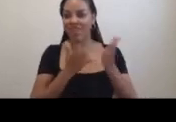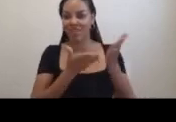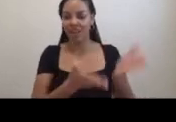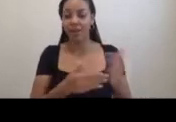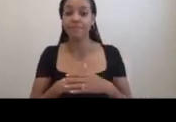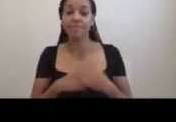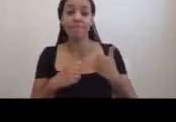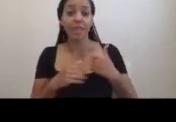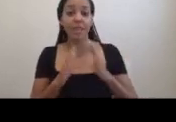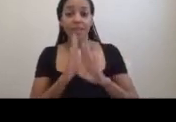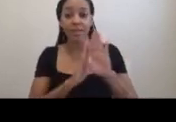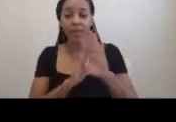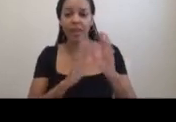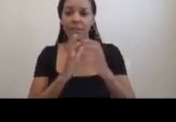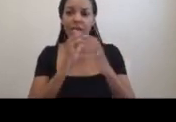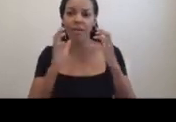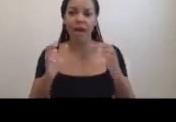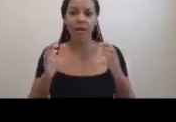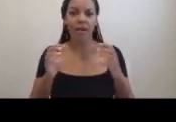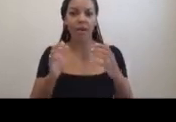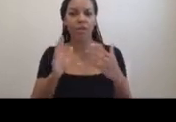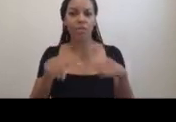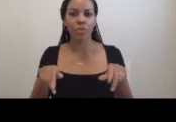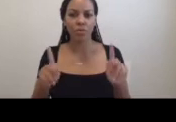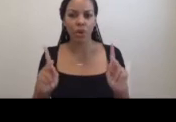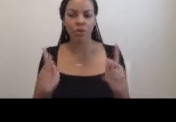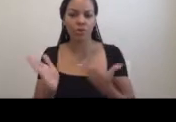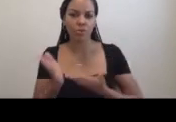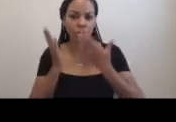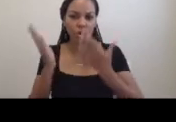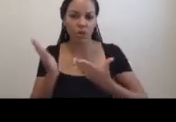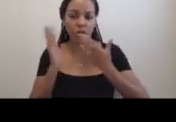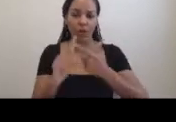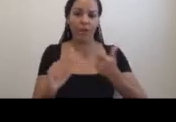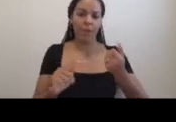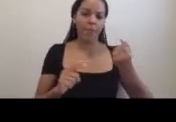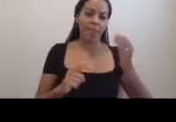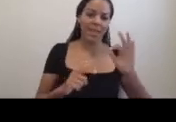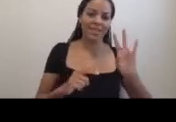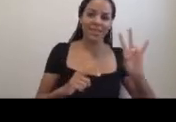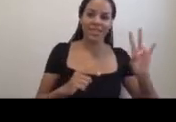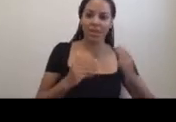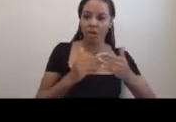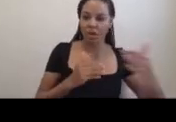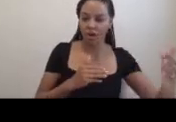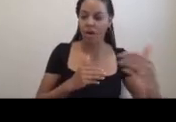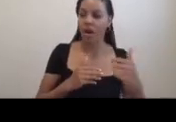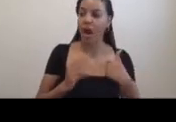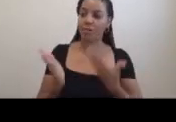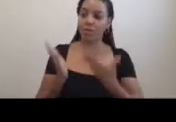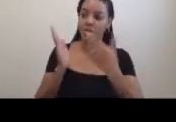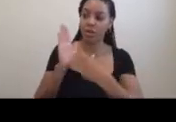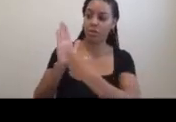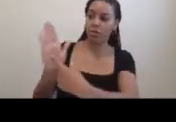of proposals from 1977 on. I presented my proposals and thinking